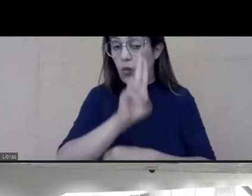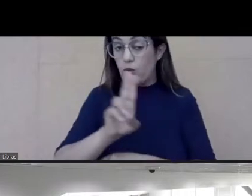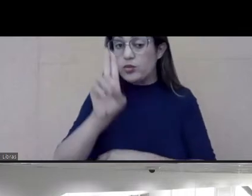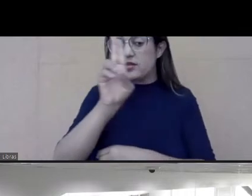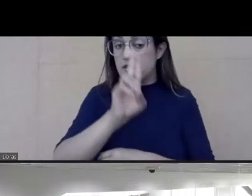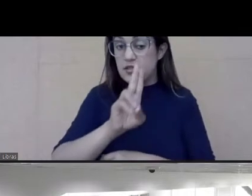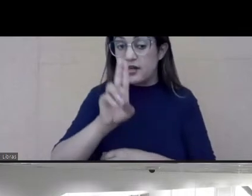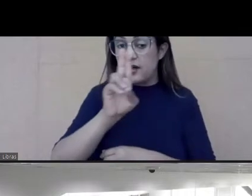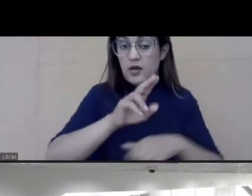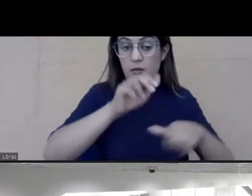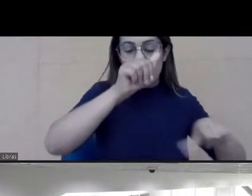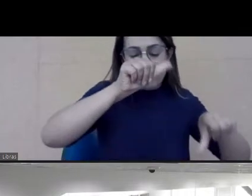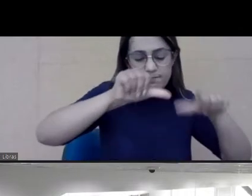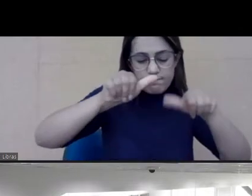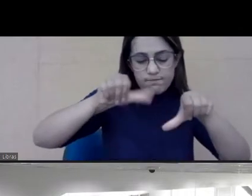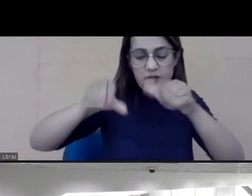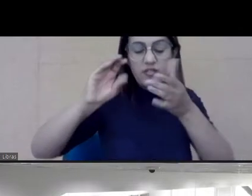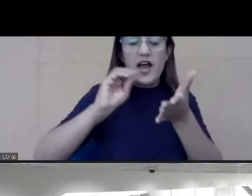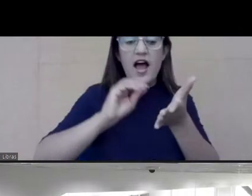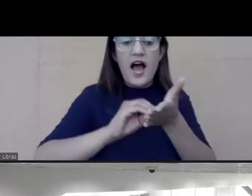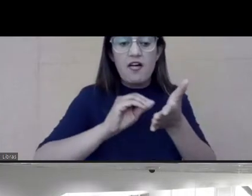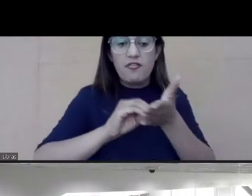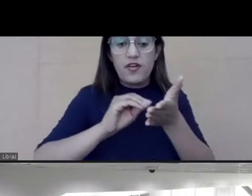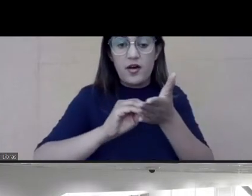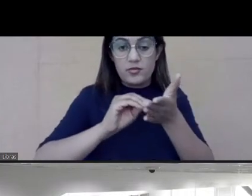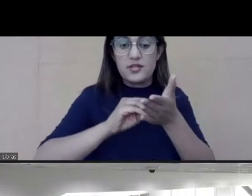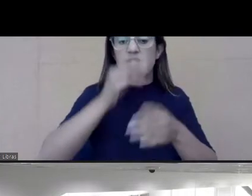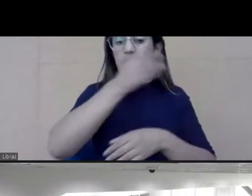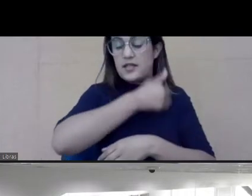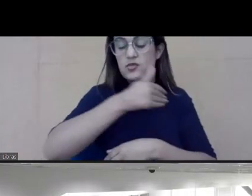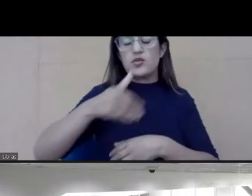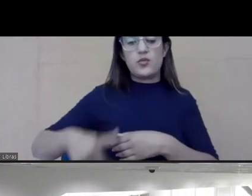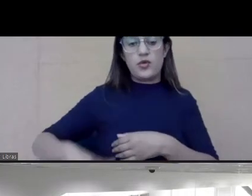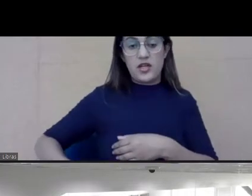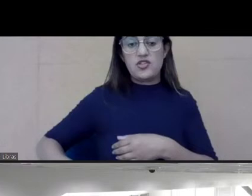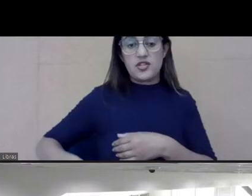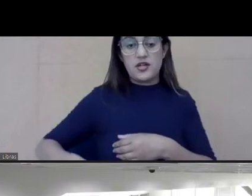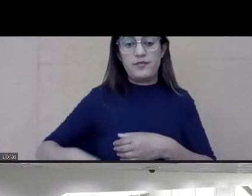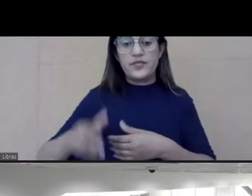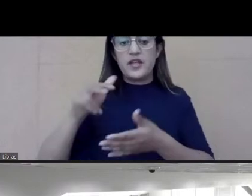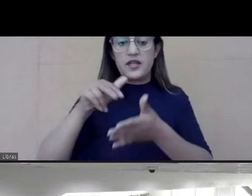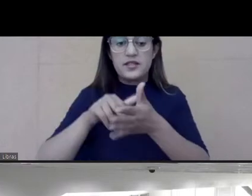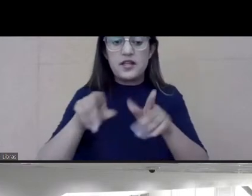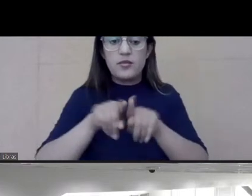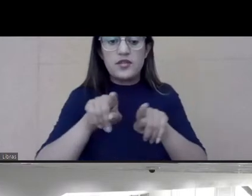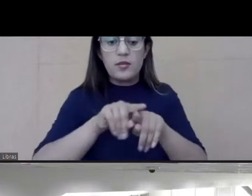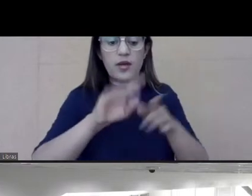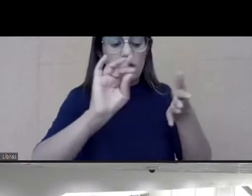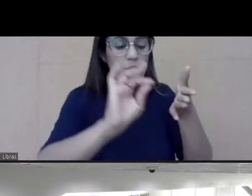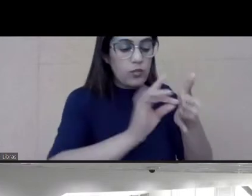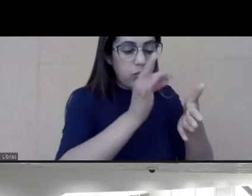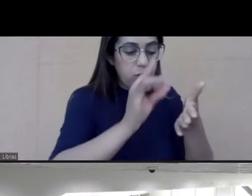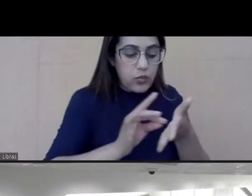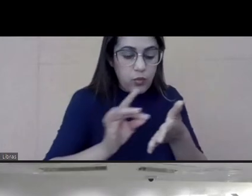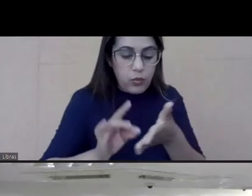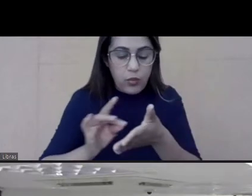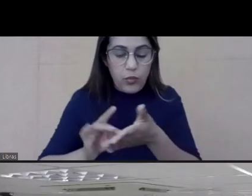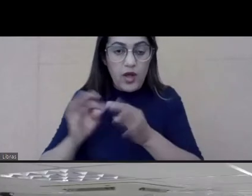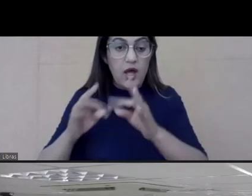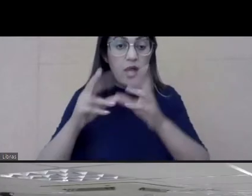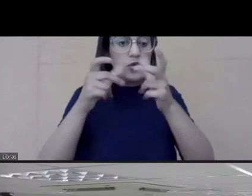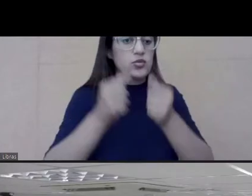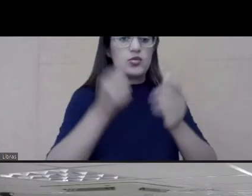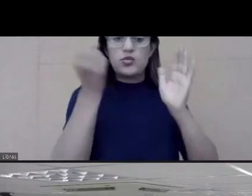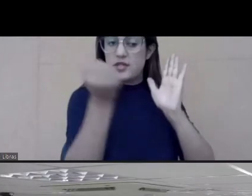building, but also how they are tracking the impact and the outcomes of whatever training they're doing on that. And the aim of this